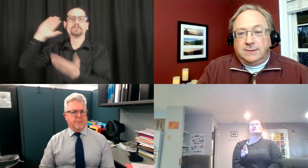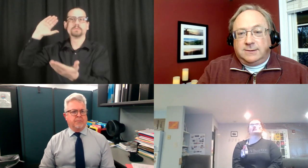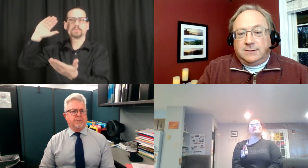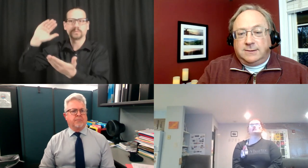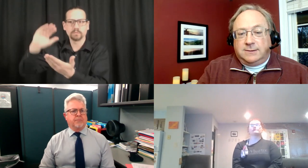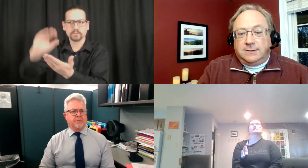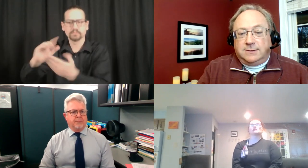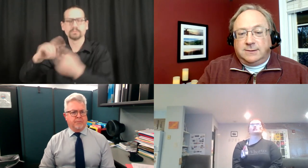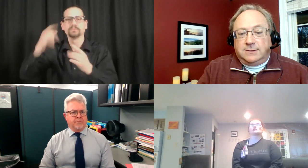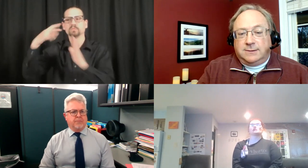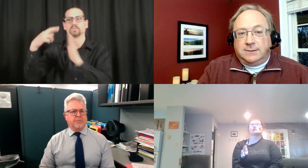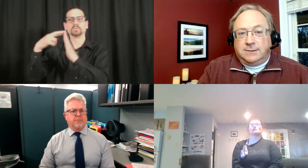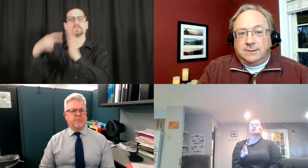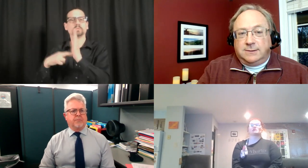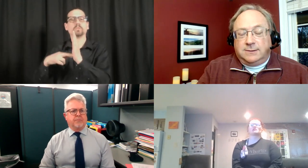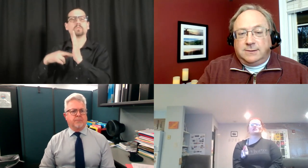cover it. We'll Yep.